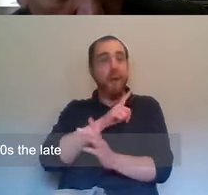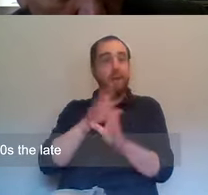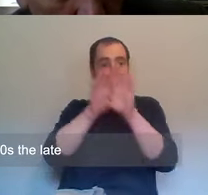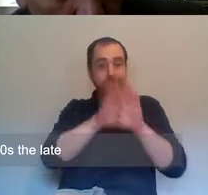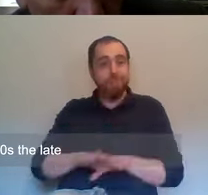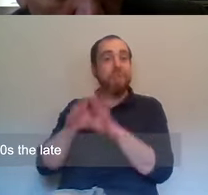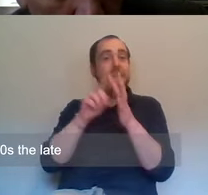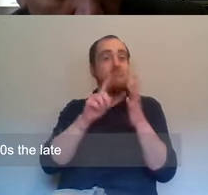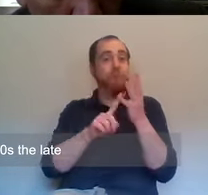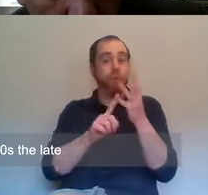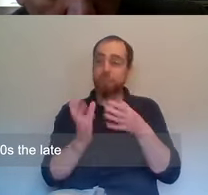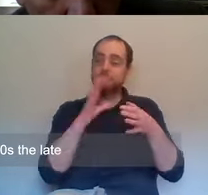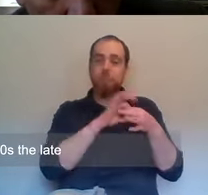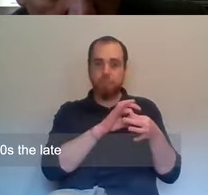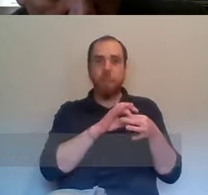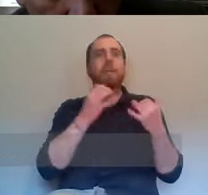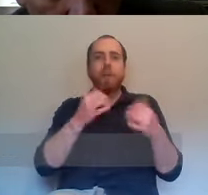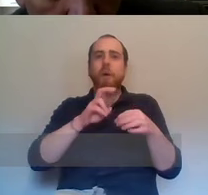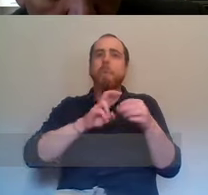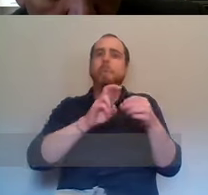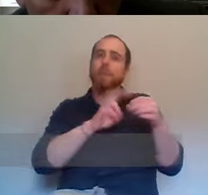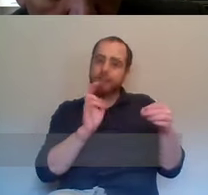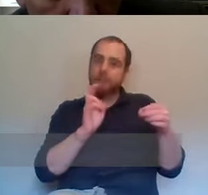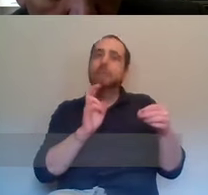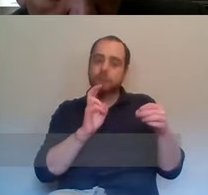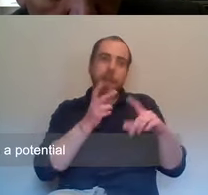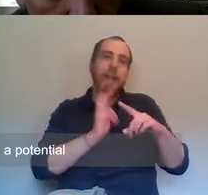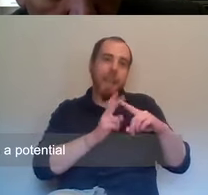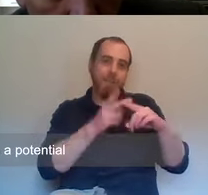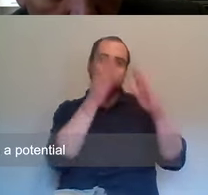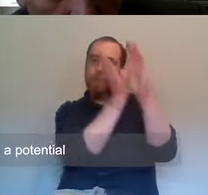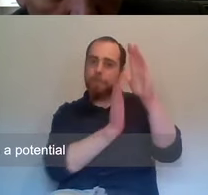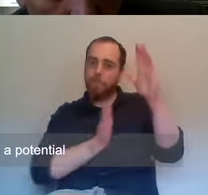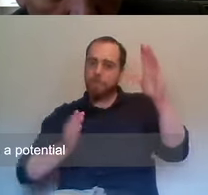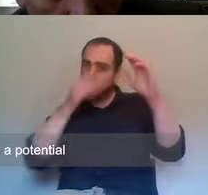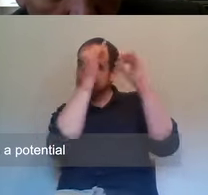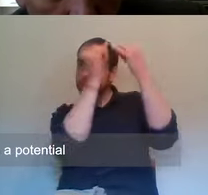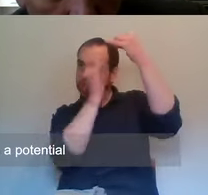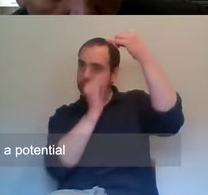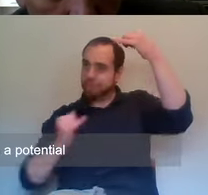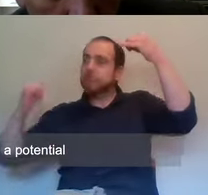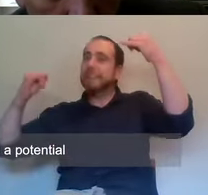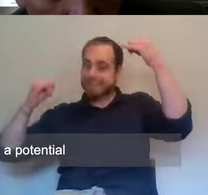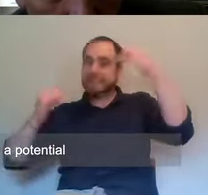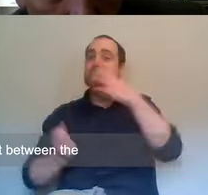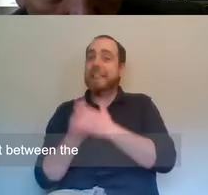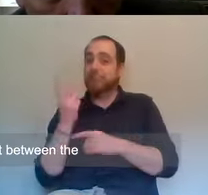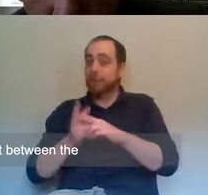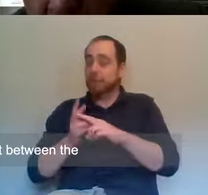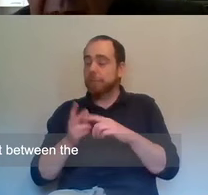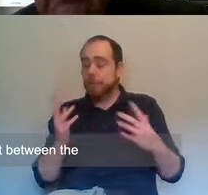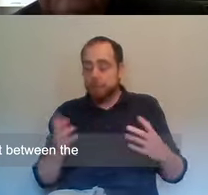think the 1960s, late 1960s could, could possibly have been a potential position for,